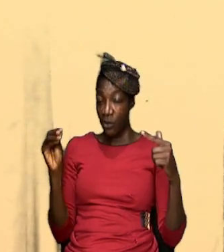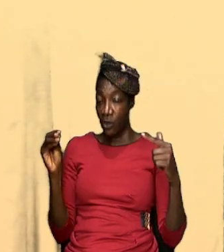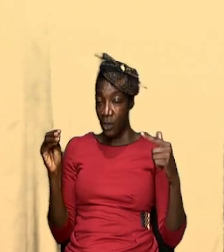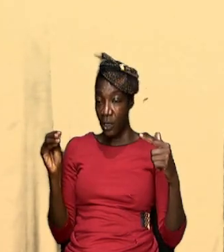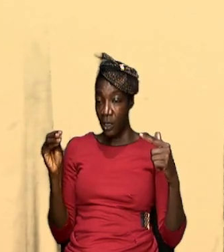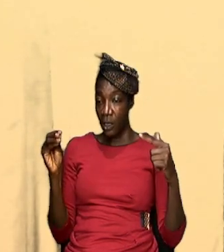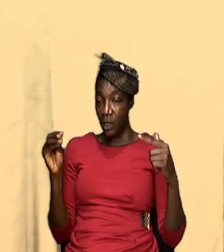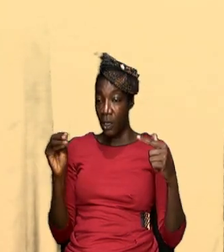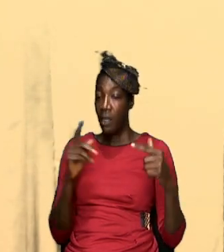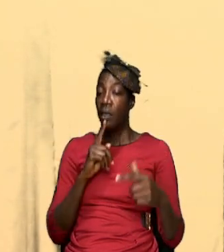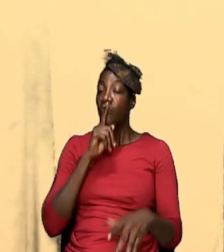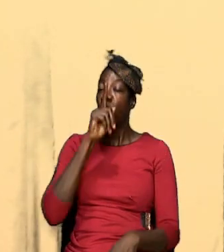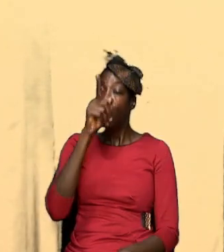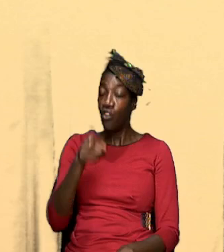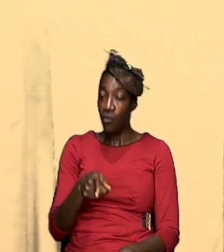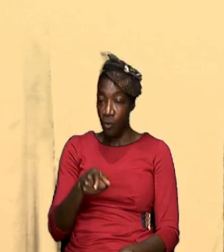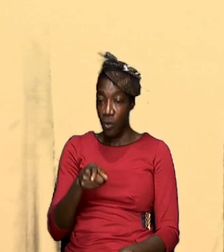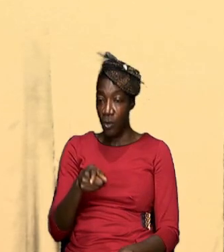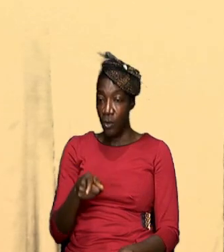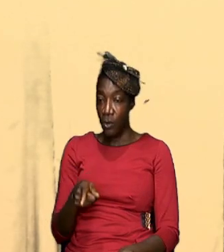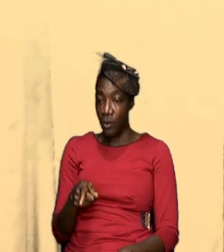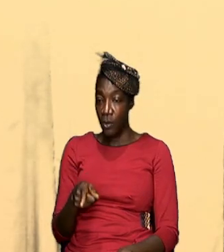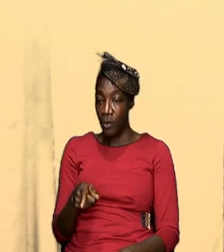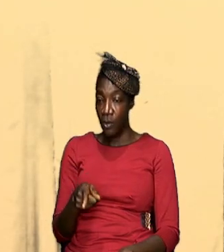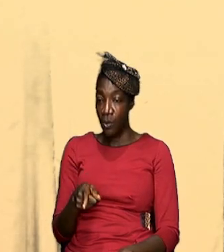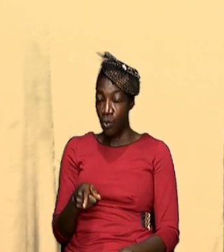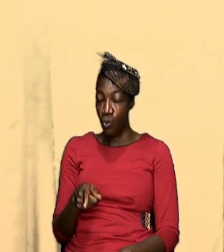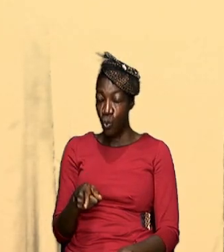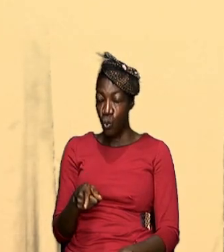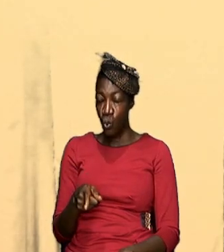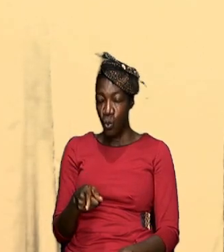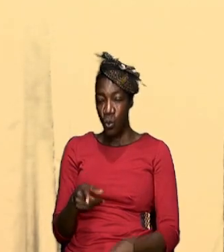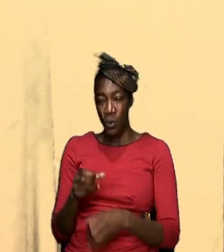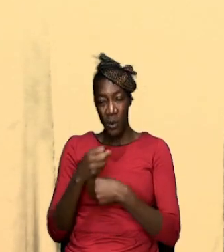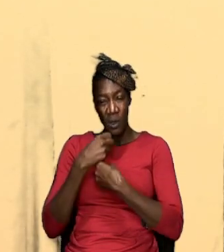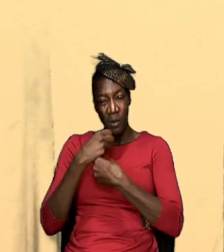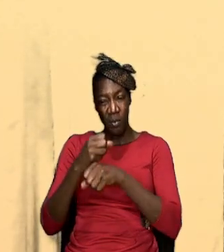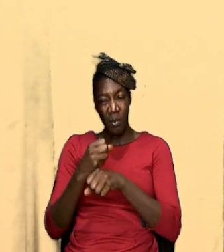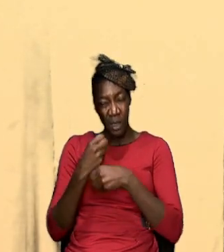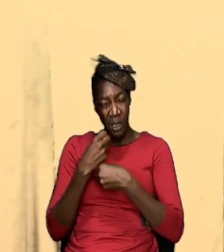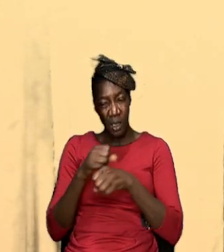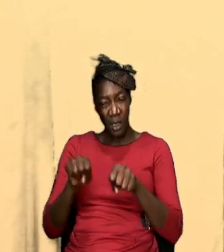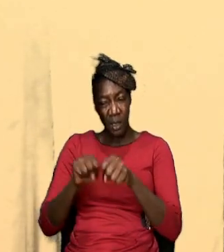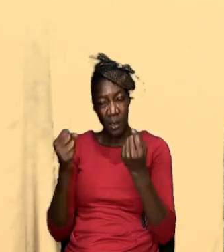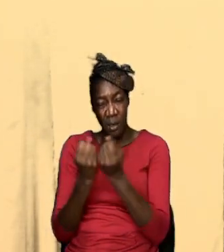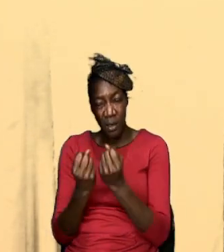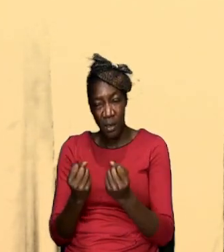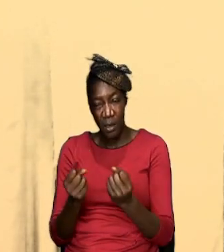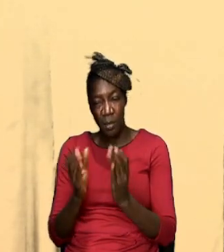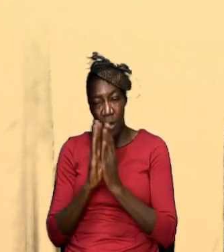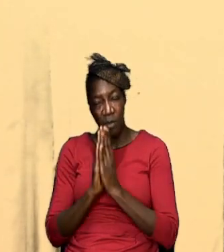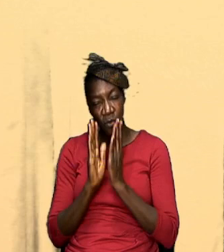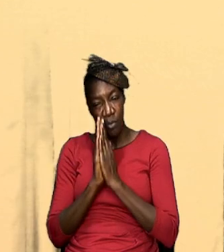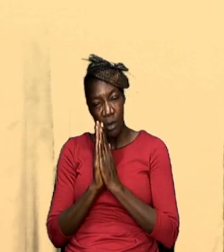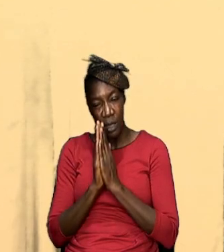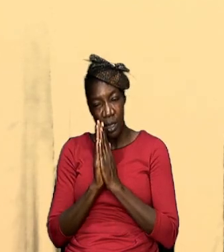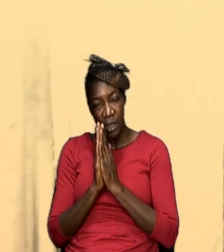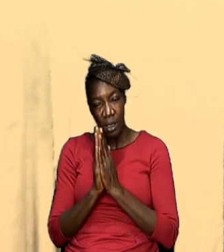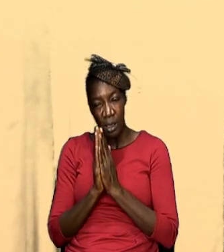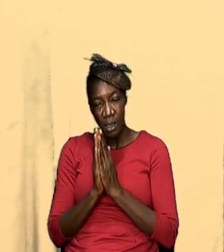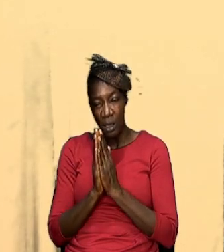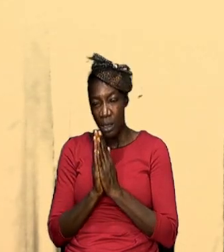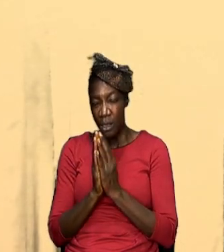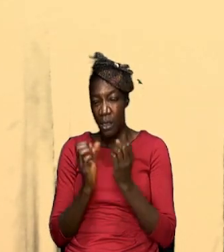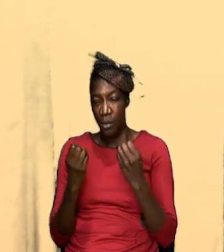to ensuring that you know we set up a system of prayer where we spend enough